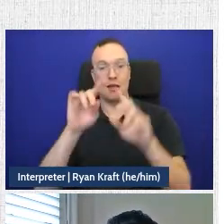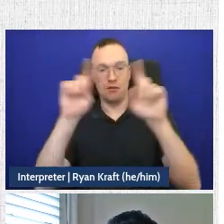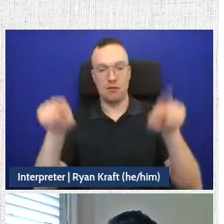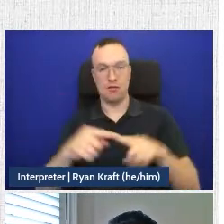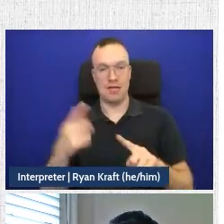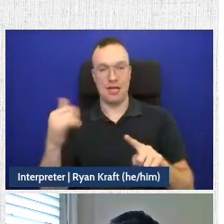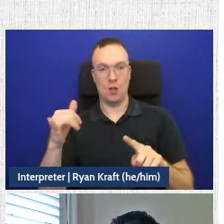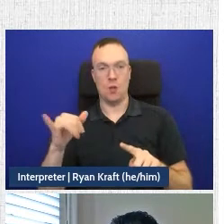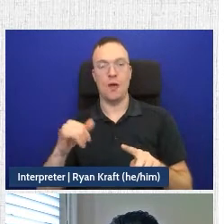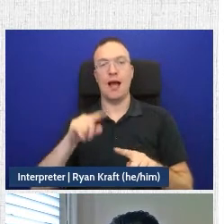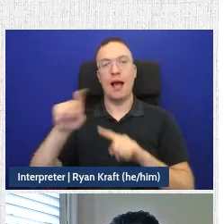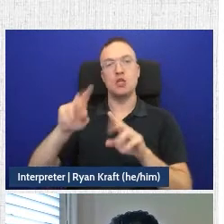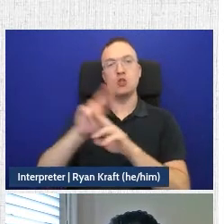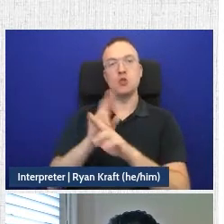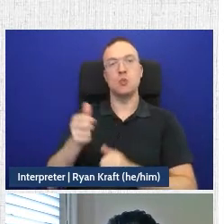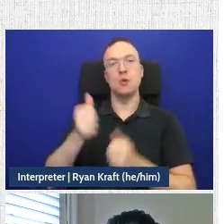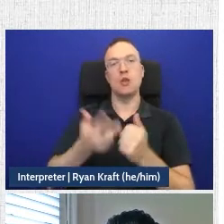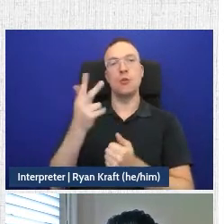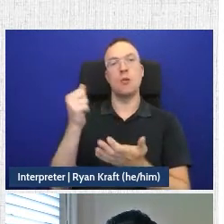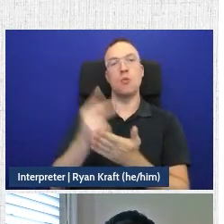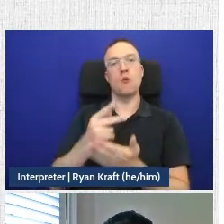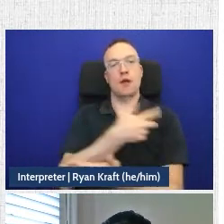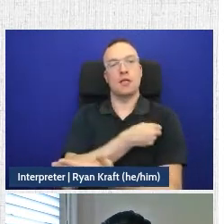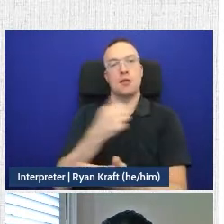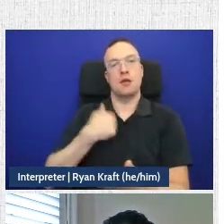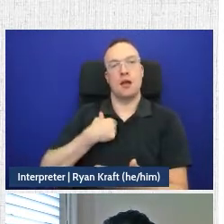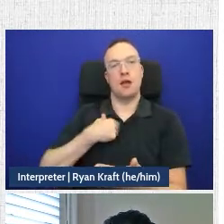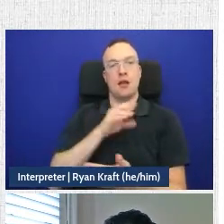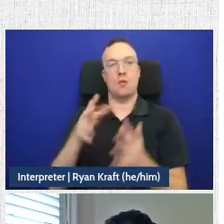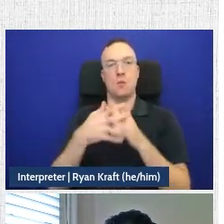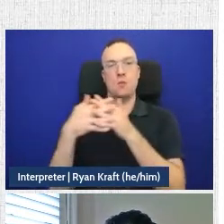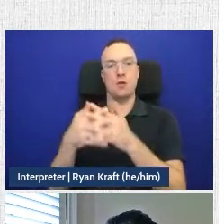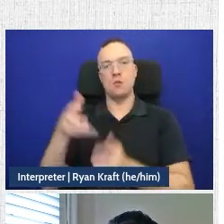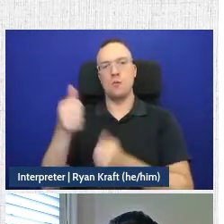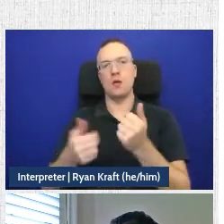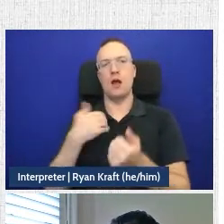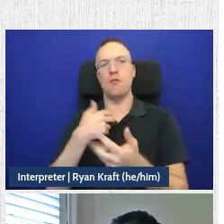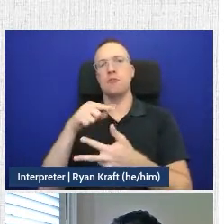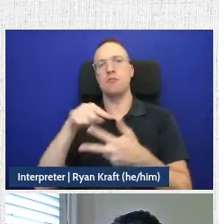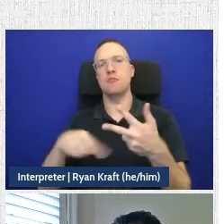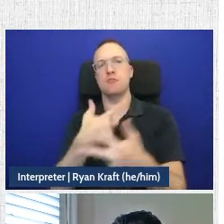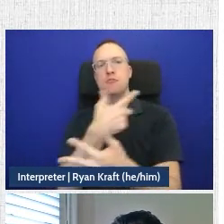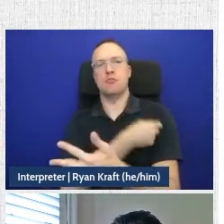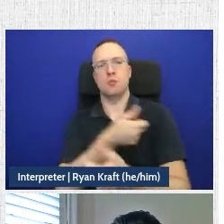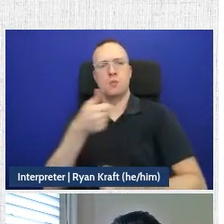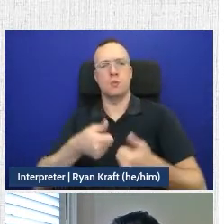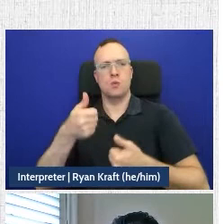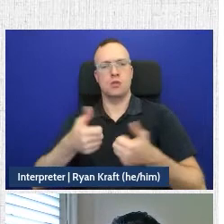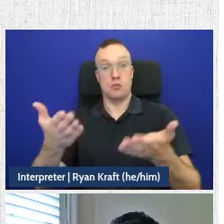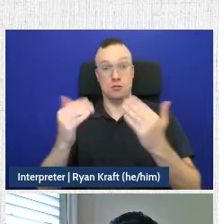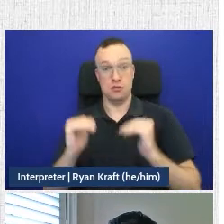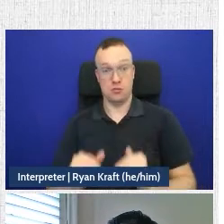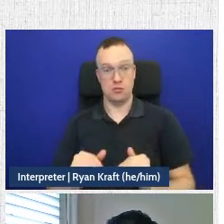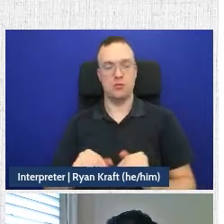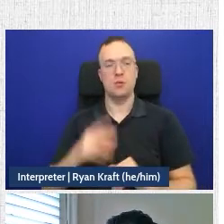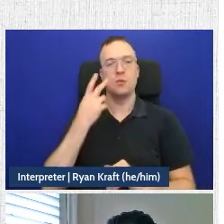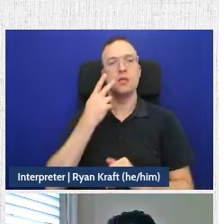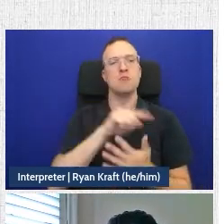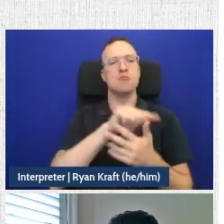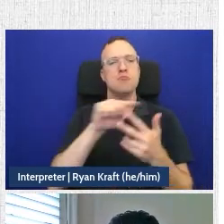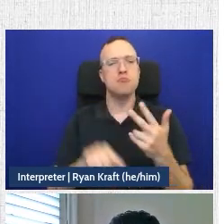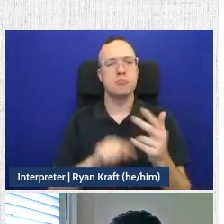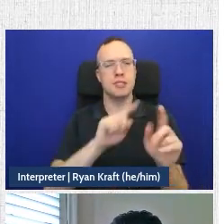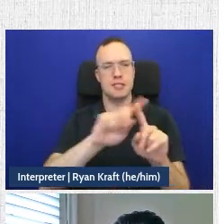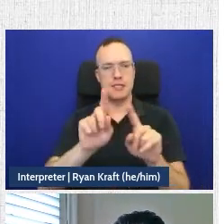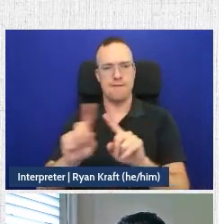which of the three approved vaccines in Canada and the United States that they were, that they took. Moving forward, you'll see a variety of other questions.